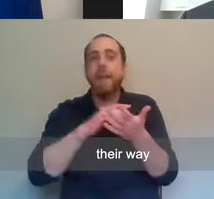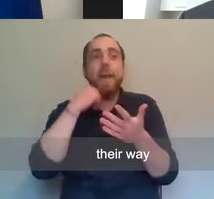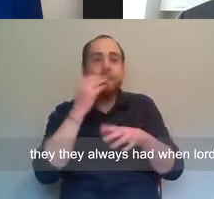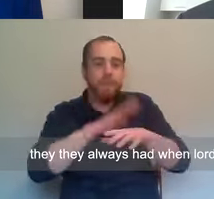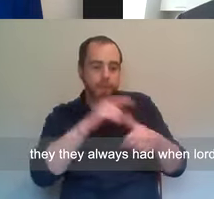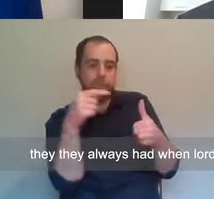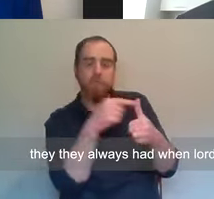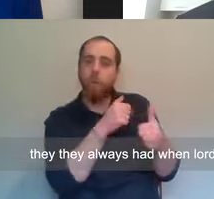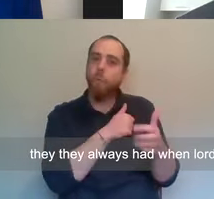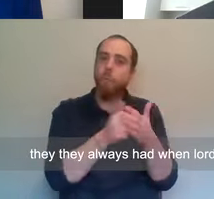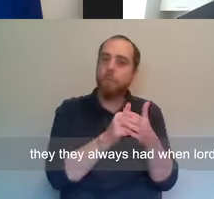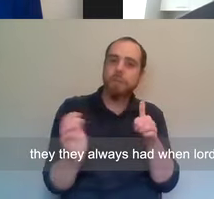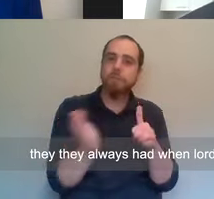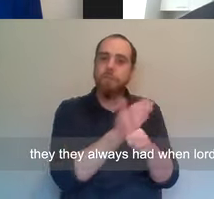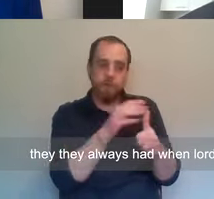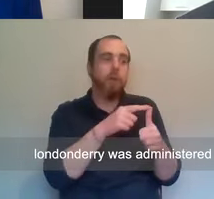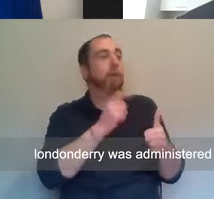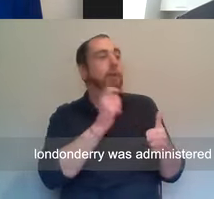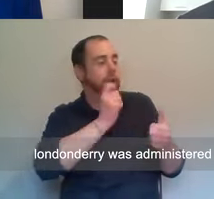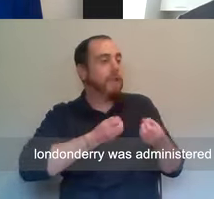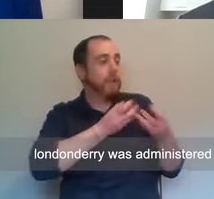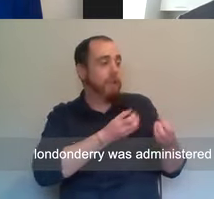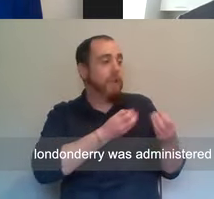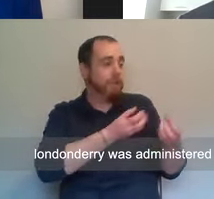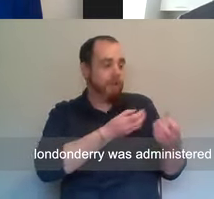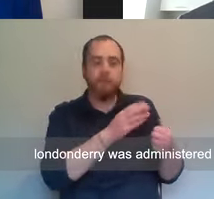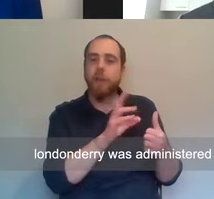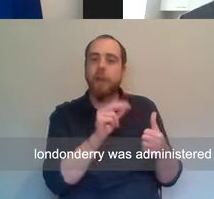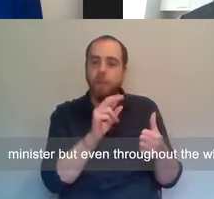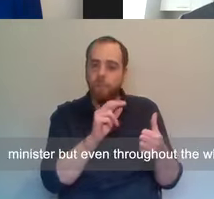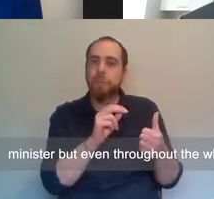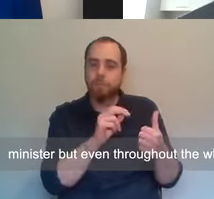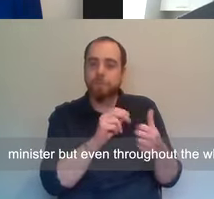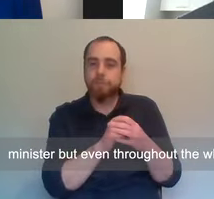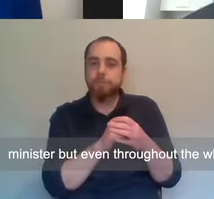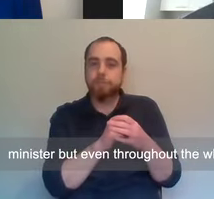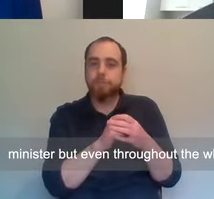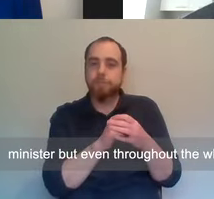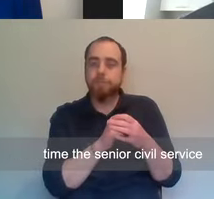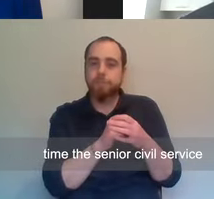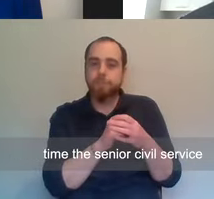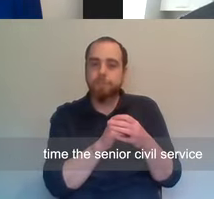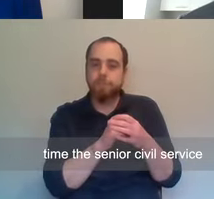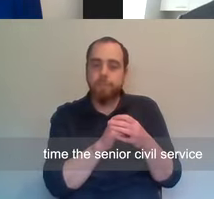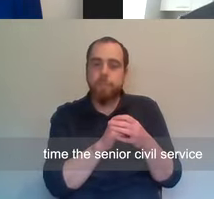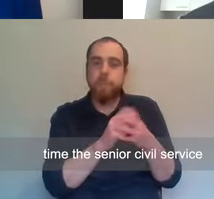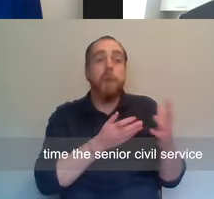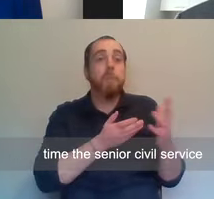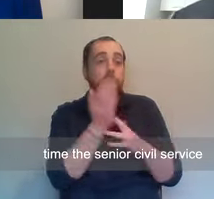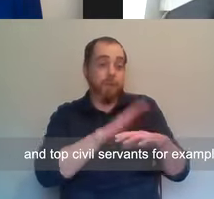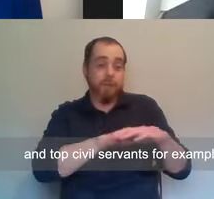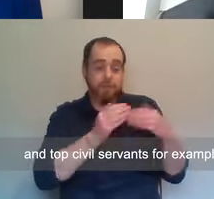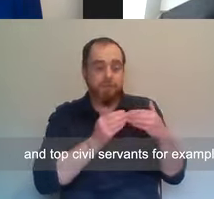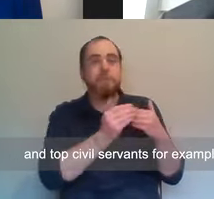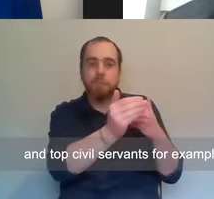way. They always had, when Lord Londonderry was a minister, but even throughout the whole time, the senior civil service